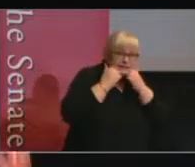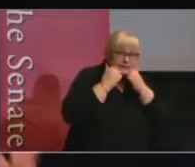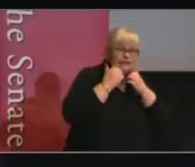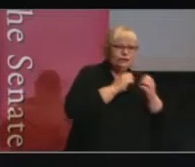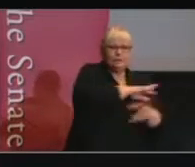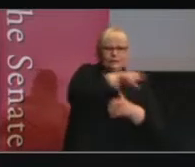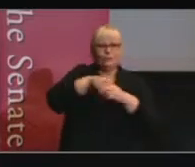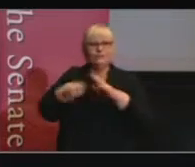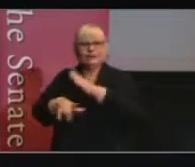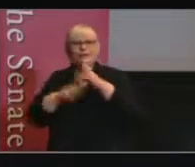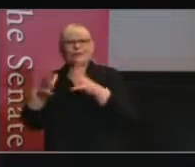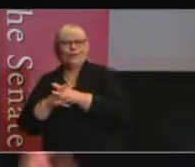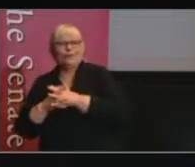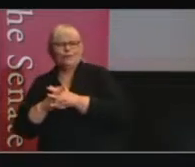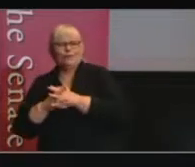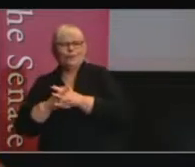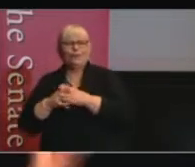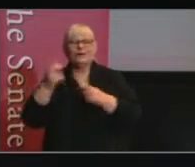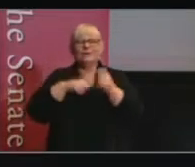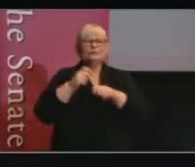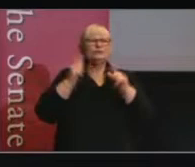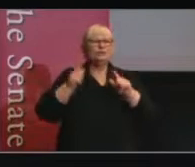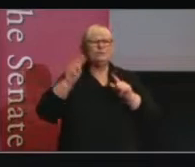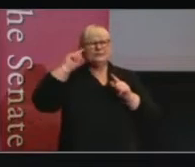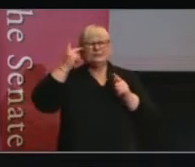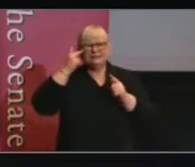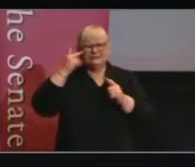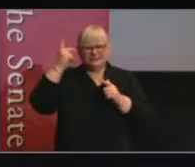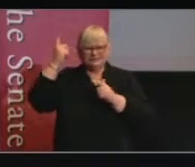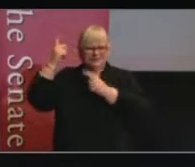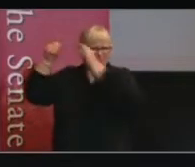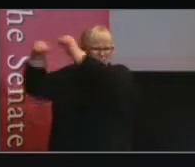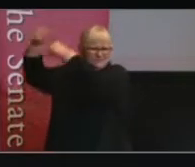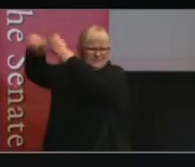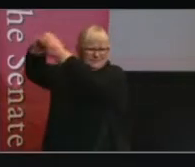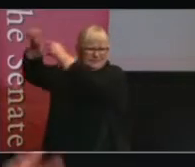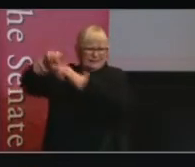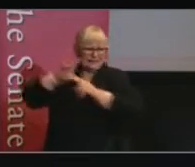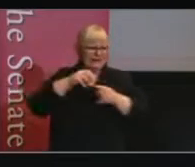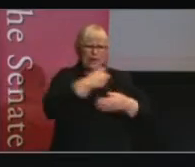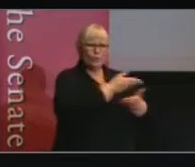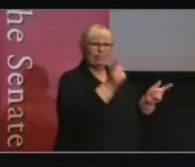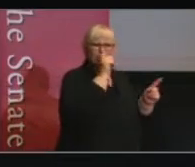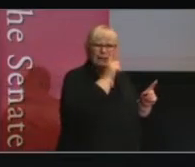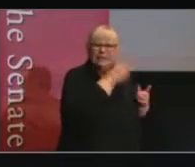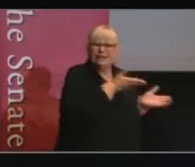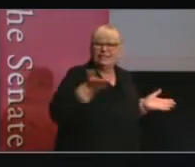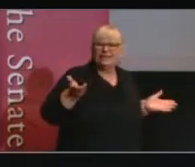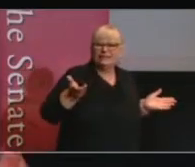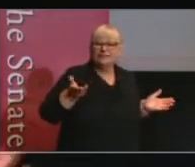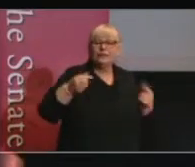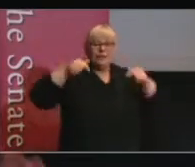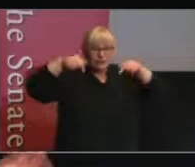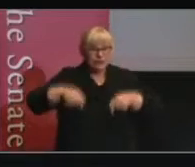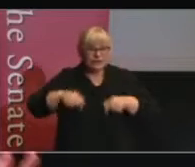And it becomes a politicised binary kind of conversation. So this is an important moment for us,